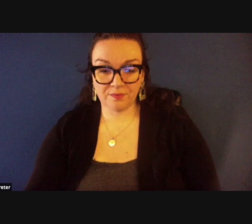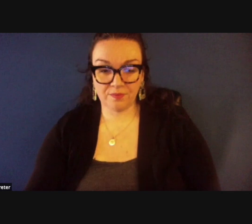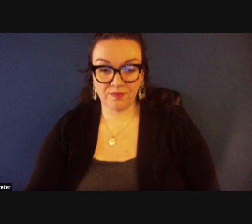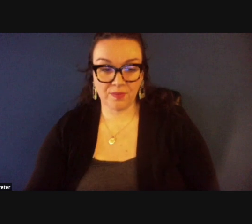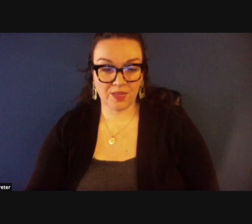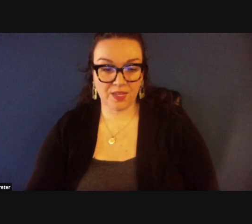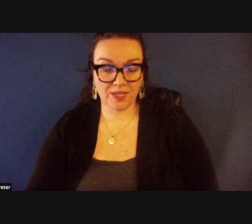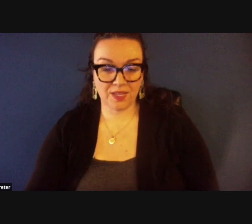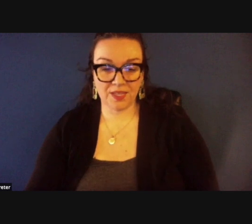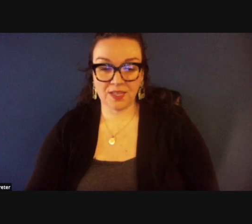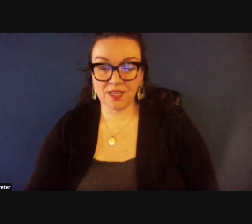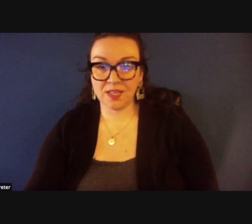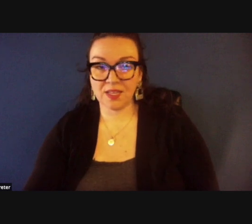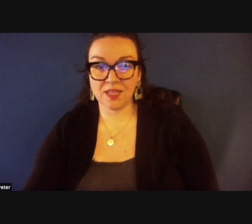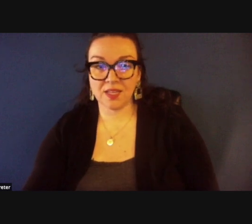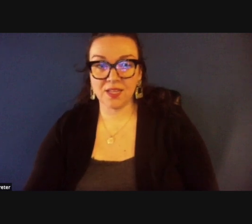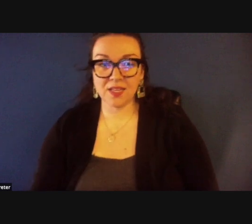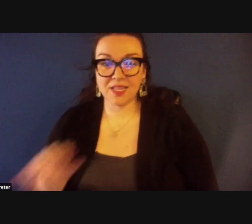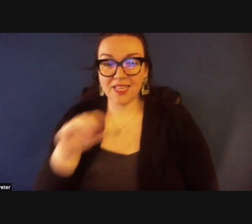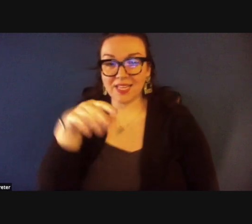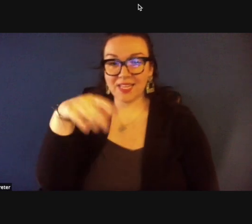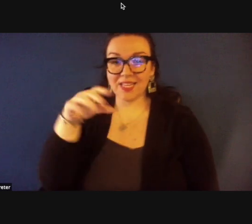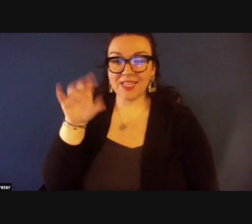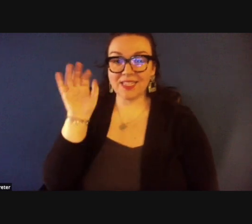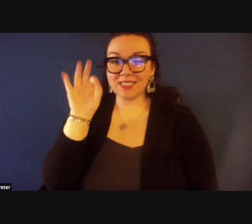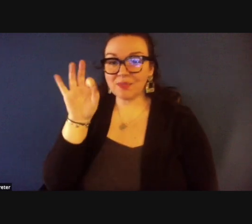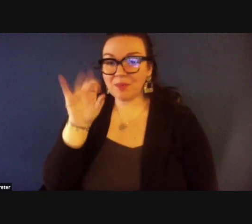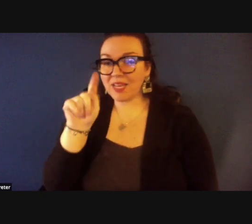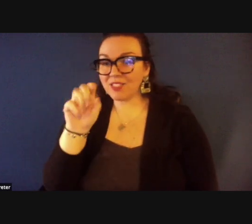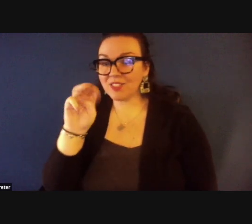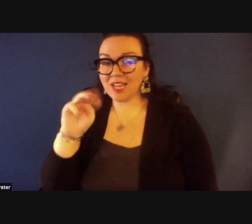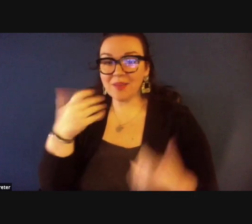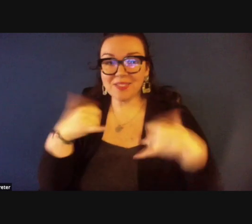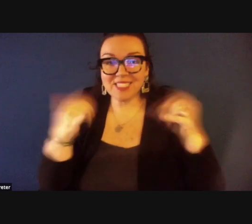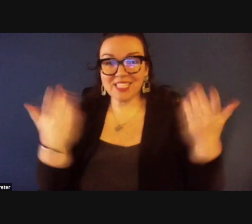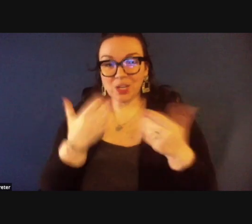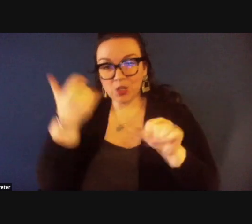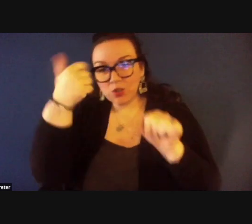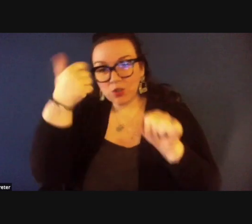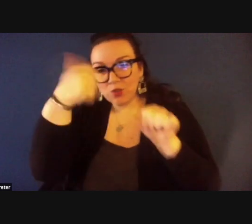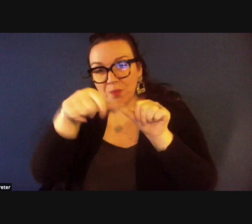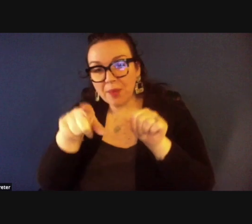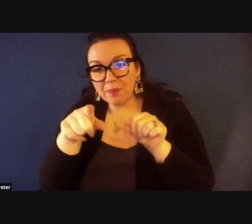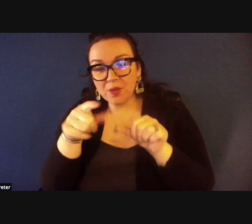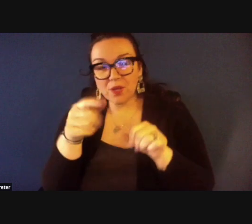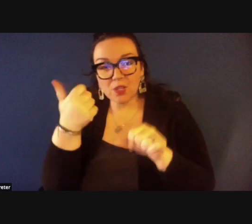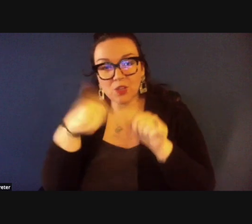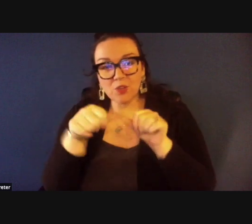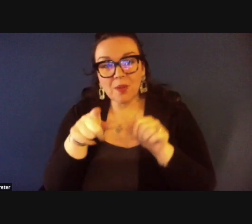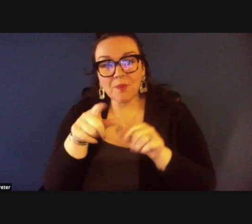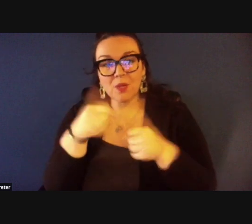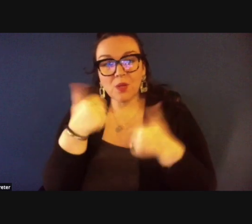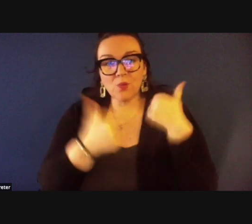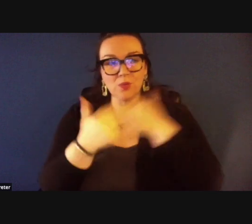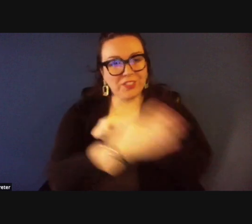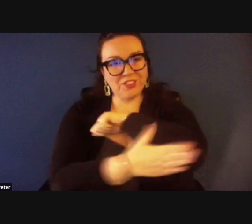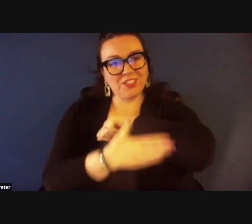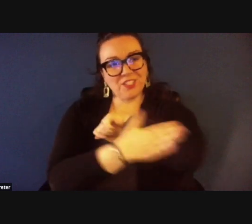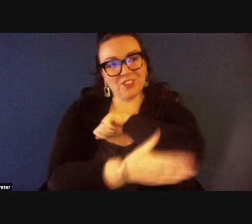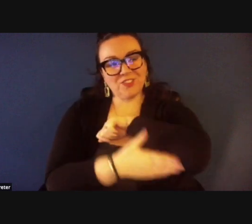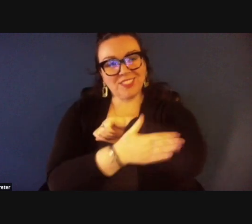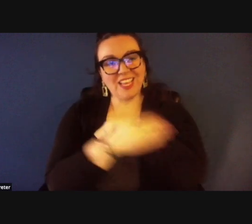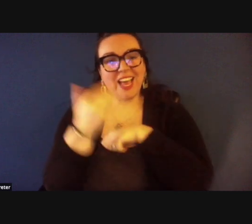is pastor is pastor tom still on yes do you remember john or pastor tom what country he was